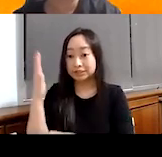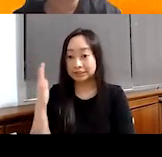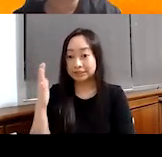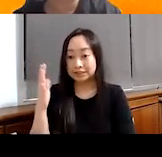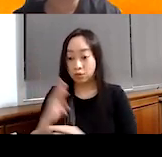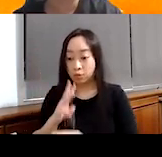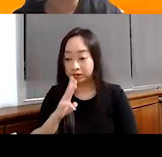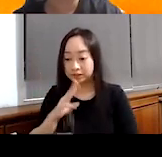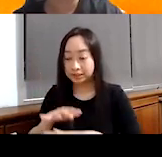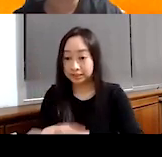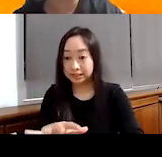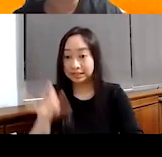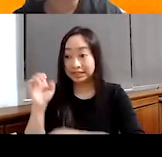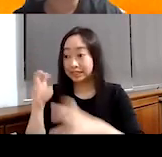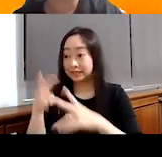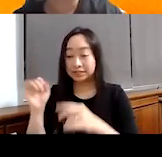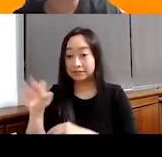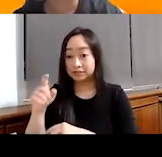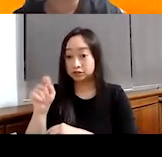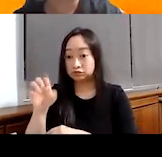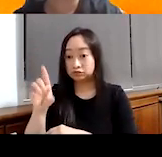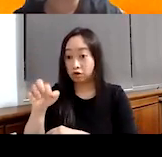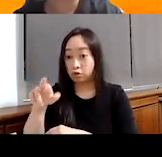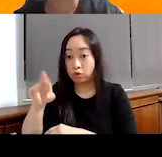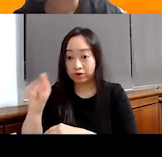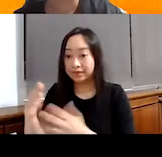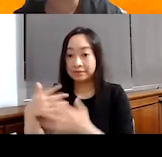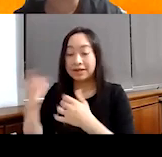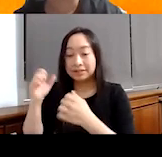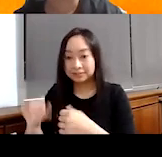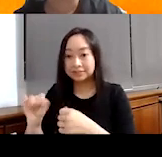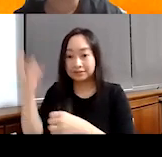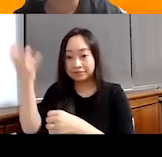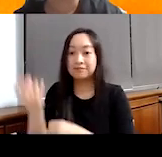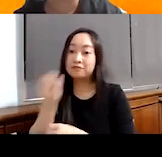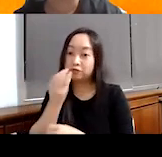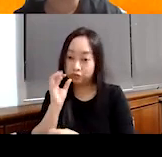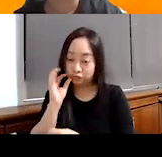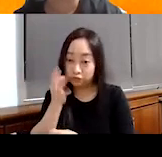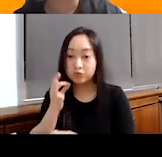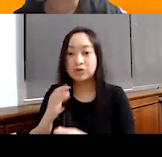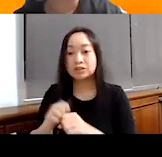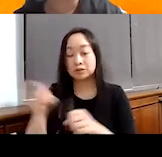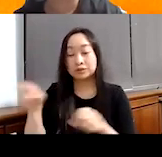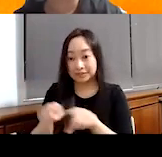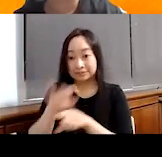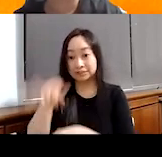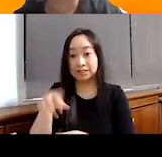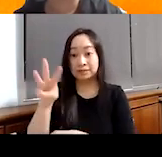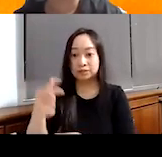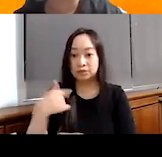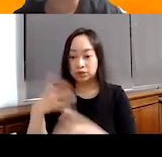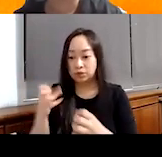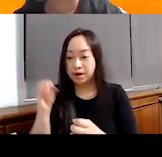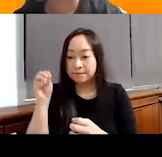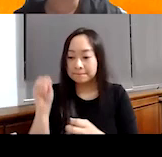they, even in a time of drought, they can still bear fruit. And that's our goal as World Vision, Jerusalem, West Bank, Gaza. We want to plant children